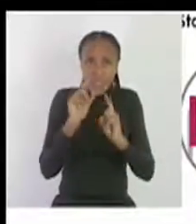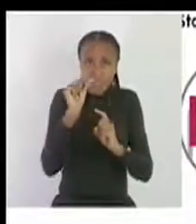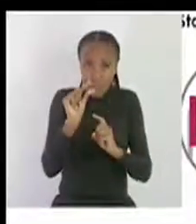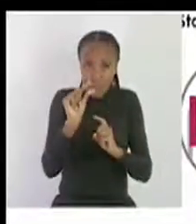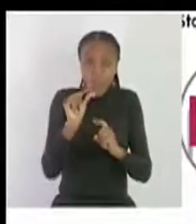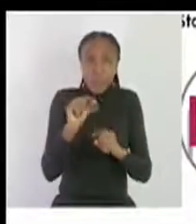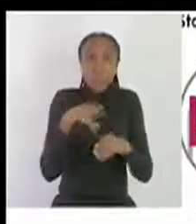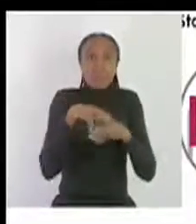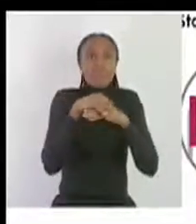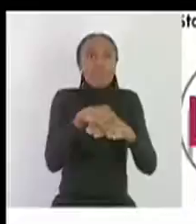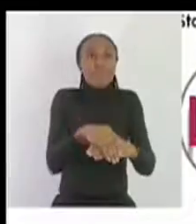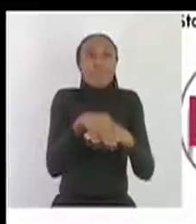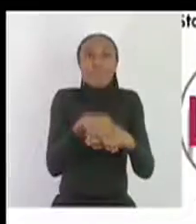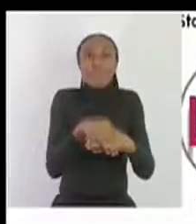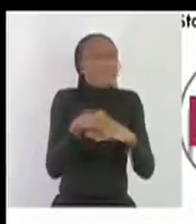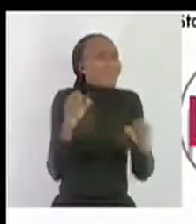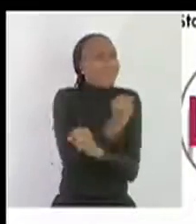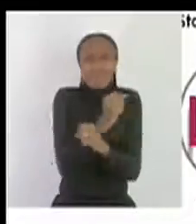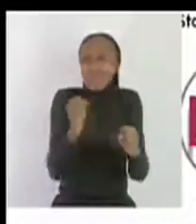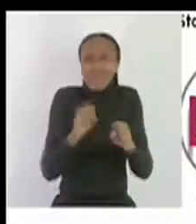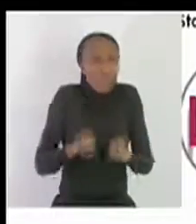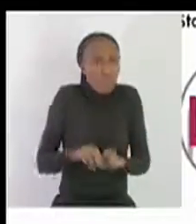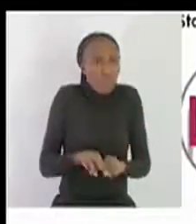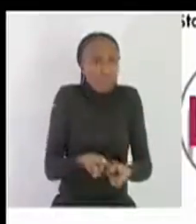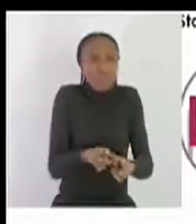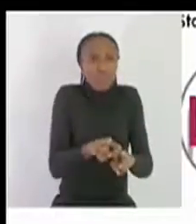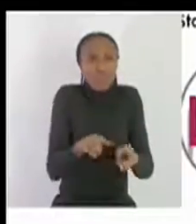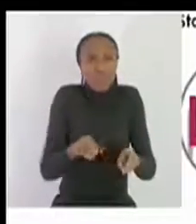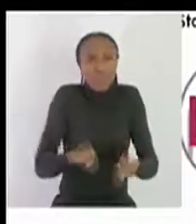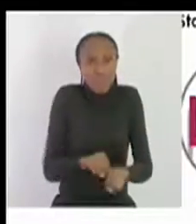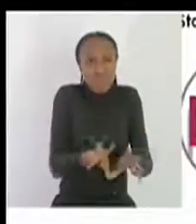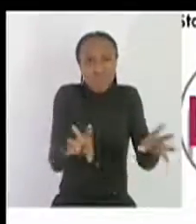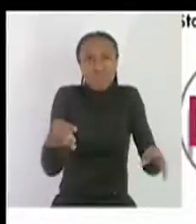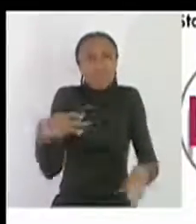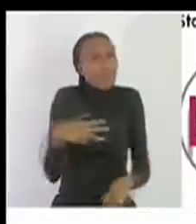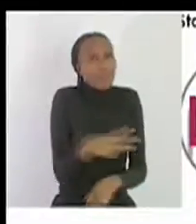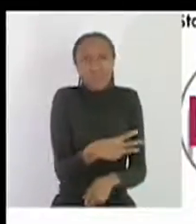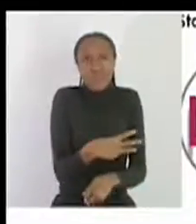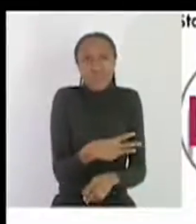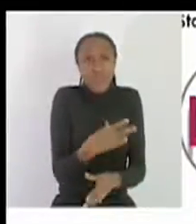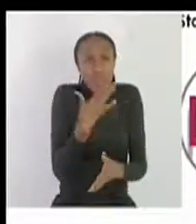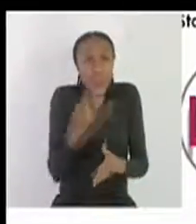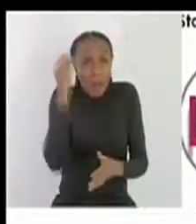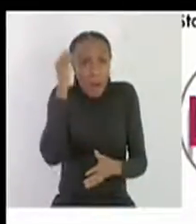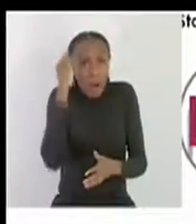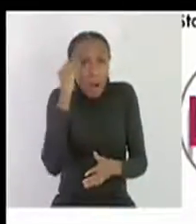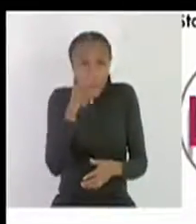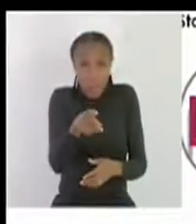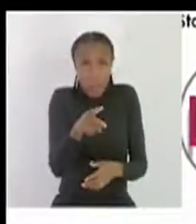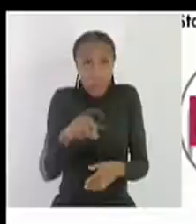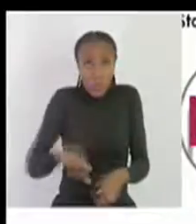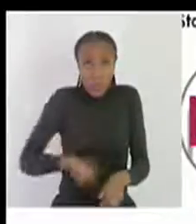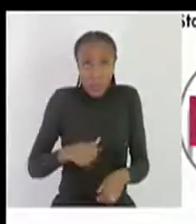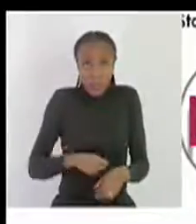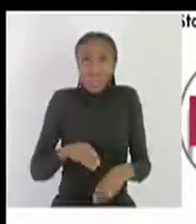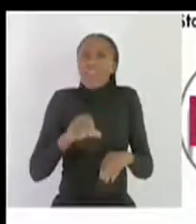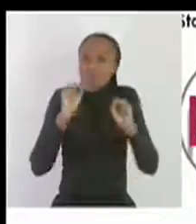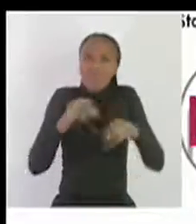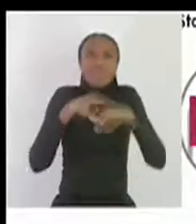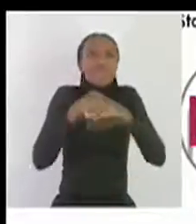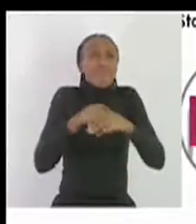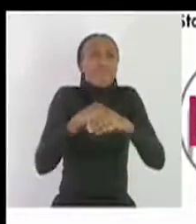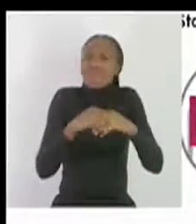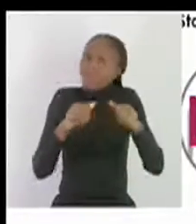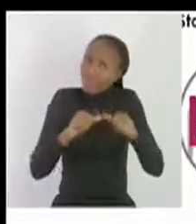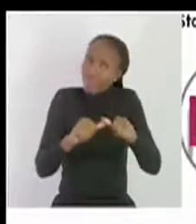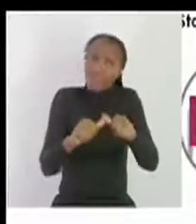saying that by shaking hands so meaning that even if you happen to hear that someone is HIV positive don't refuse to shake hands